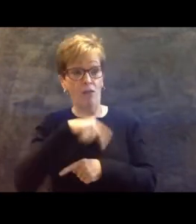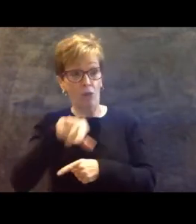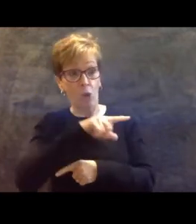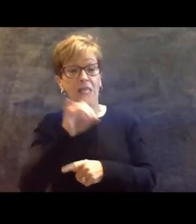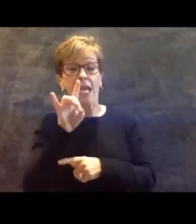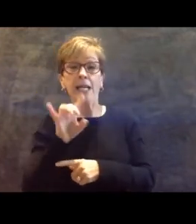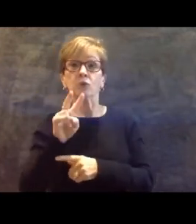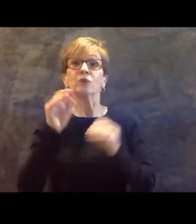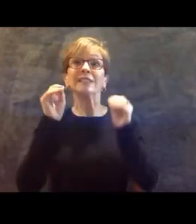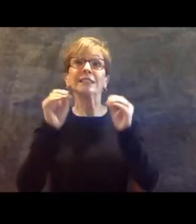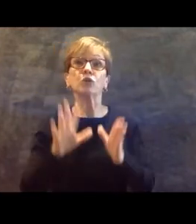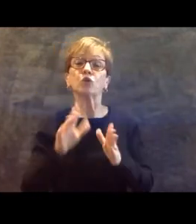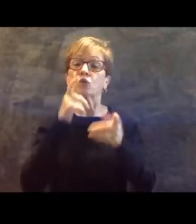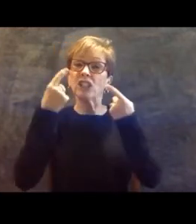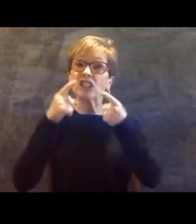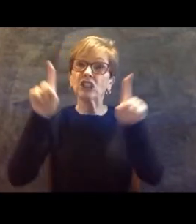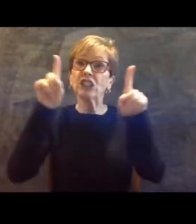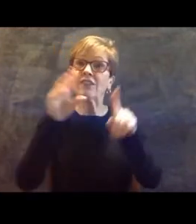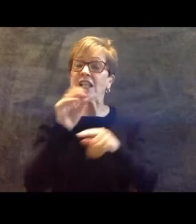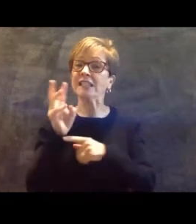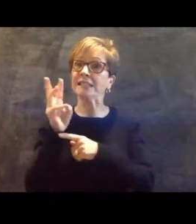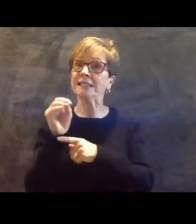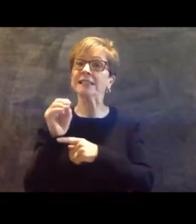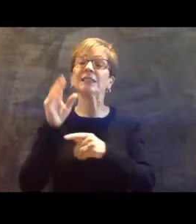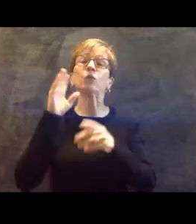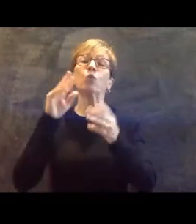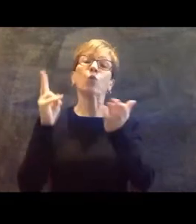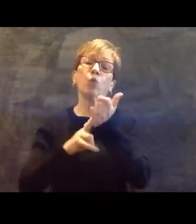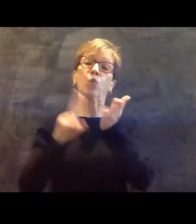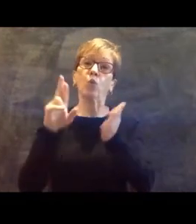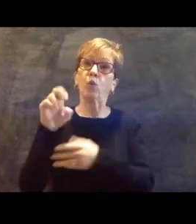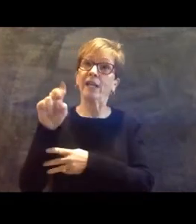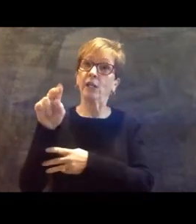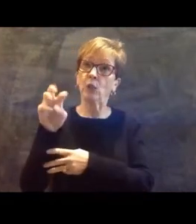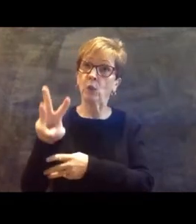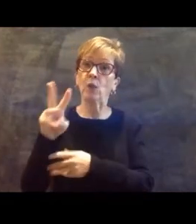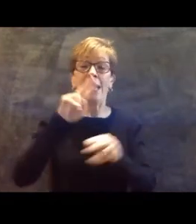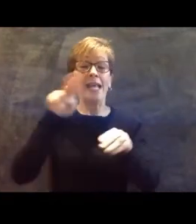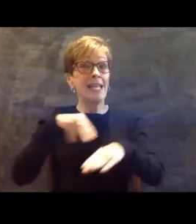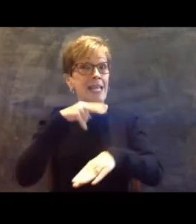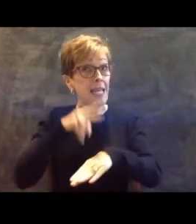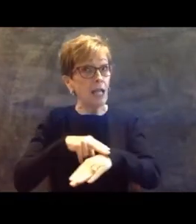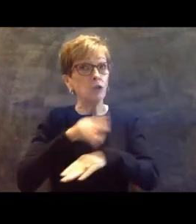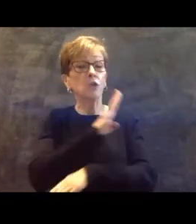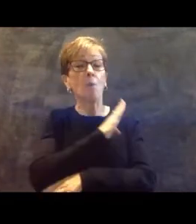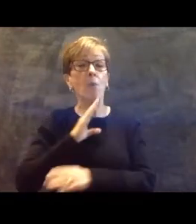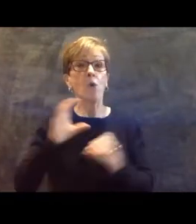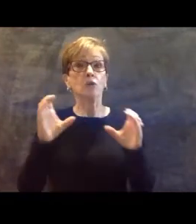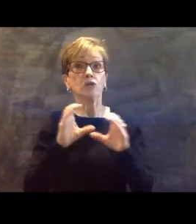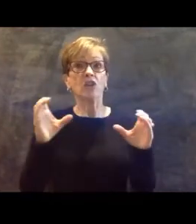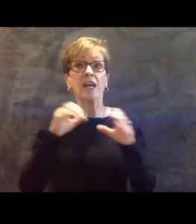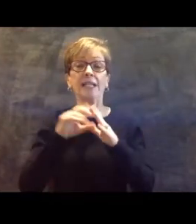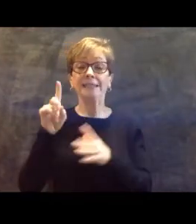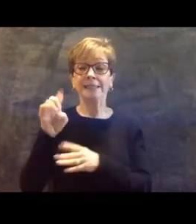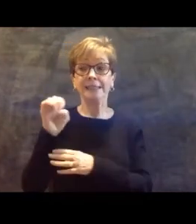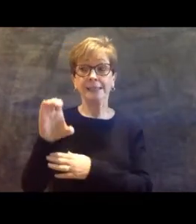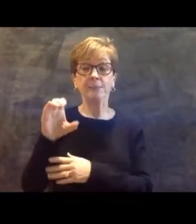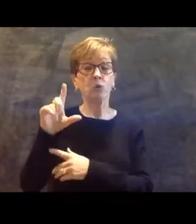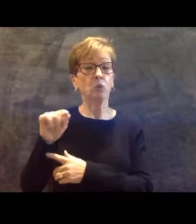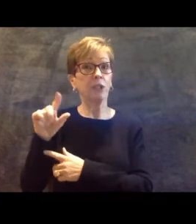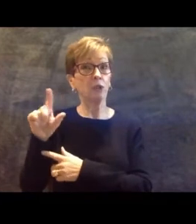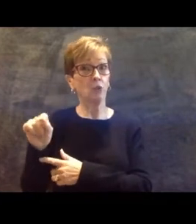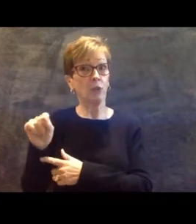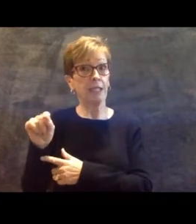achieved and 68 teachers renewed national board certification in December 2020. And whereas